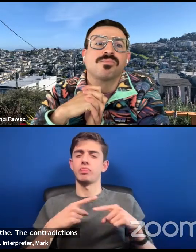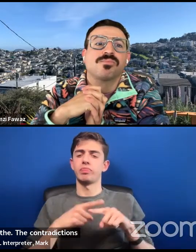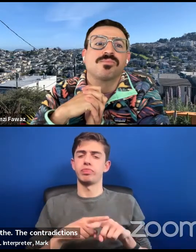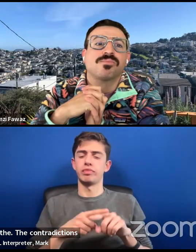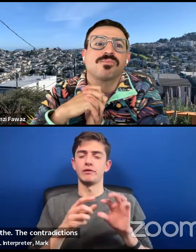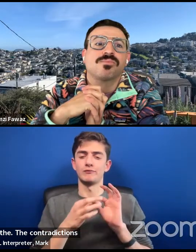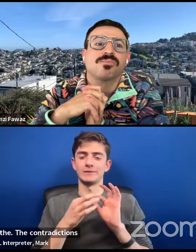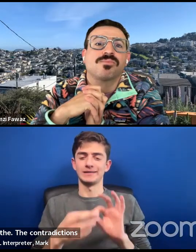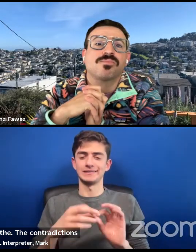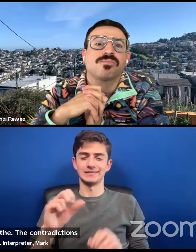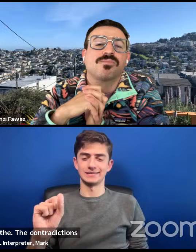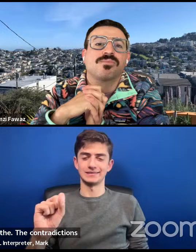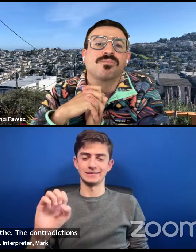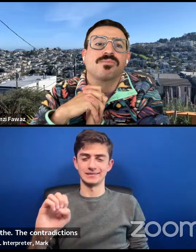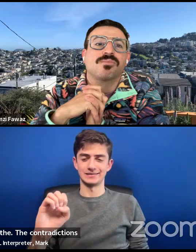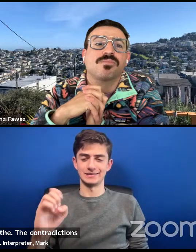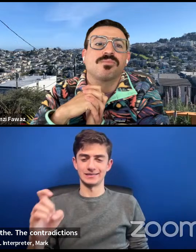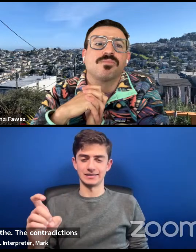Um,